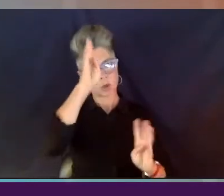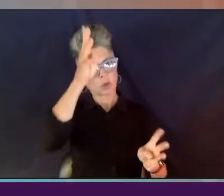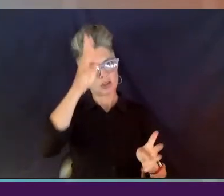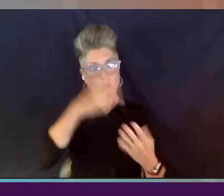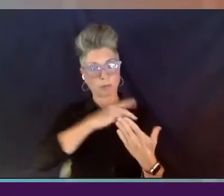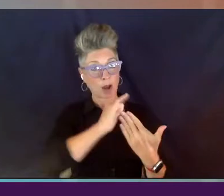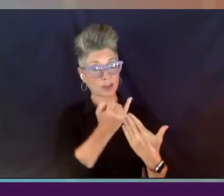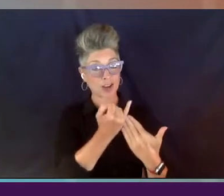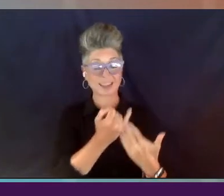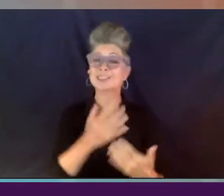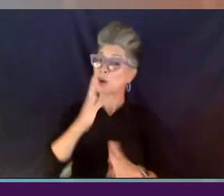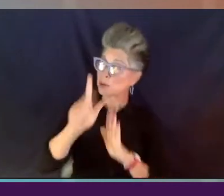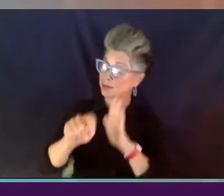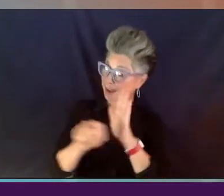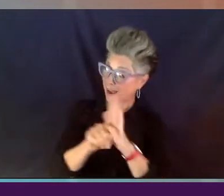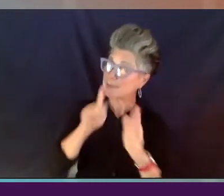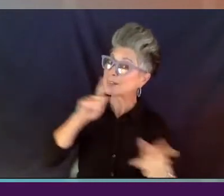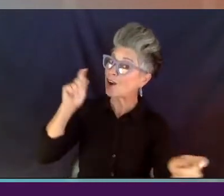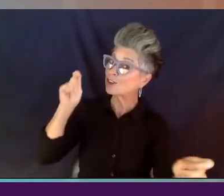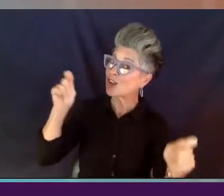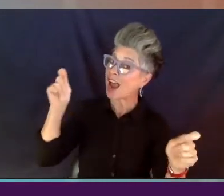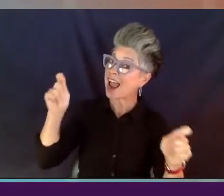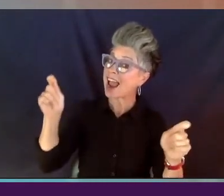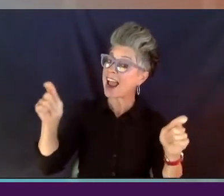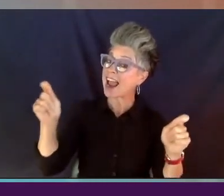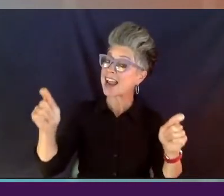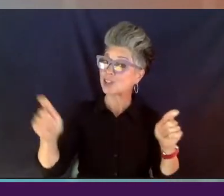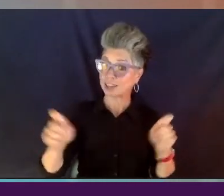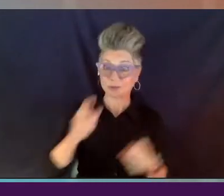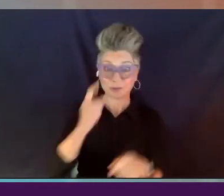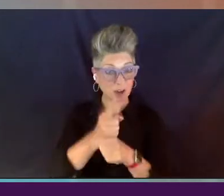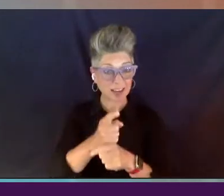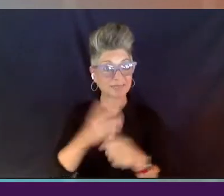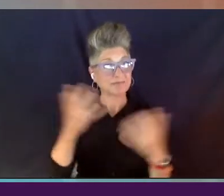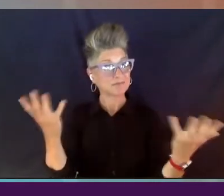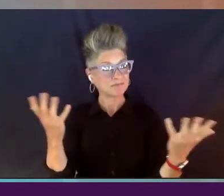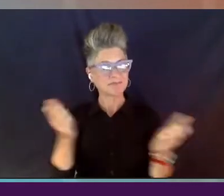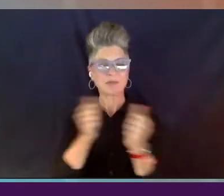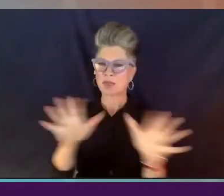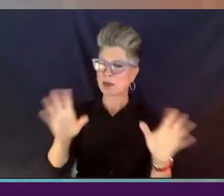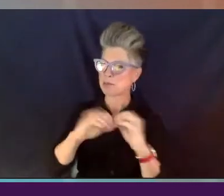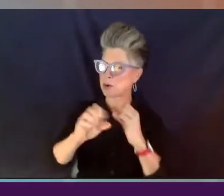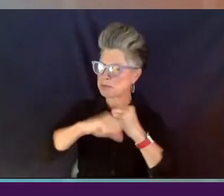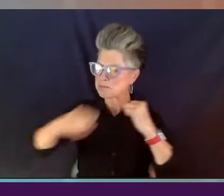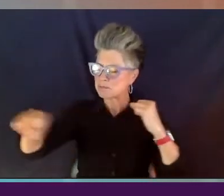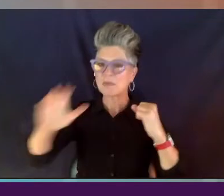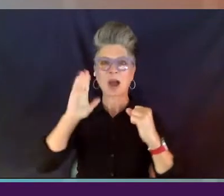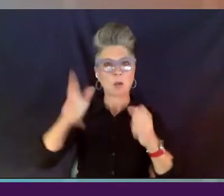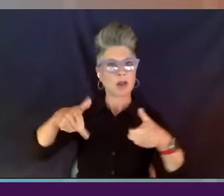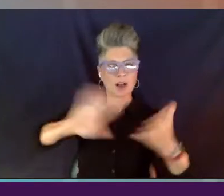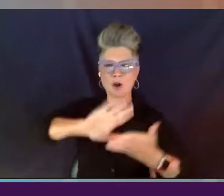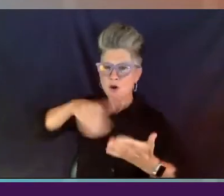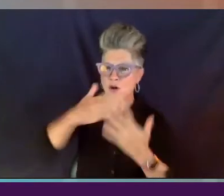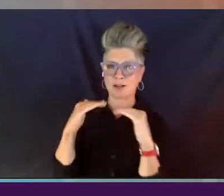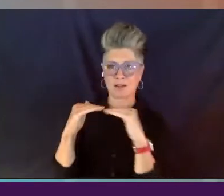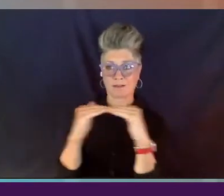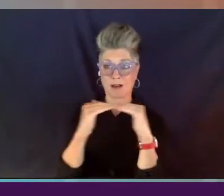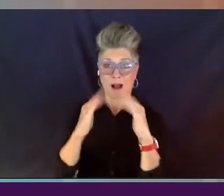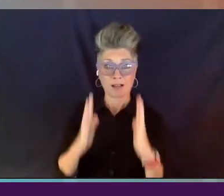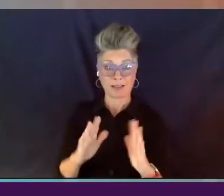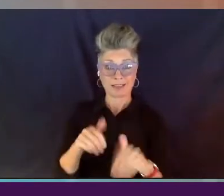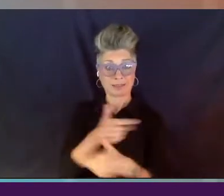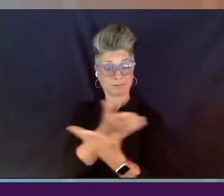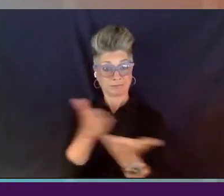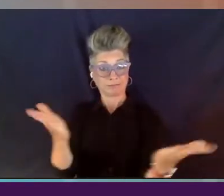times, they are changing, right? So without much ado, I'm going to allow all of my colleagues who are with me